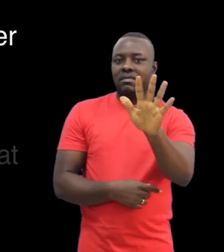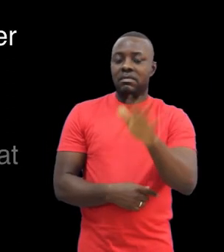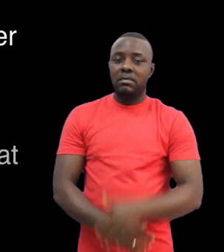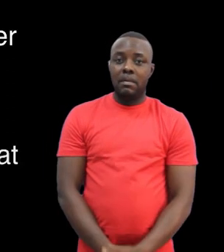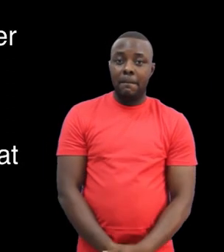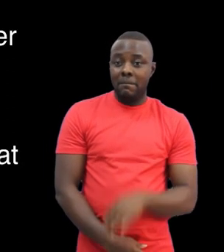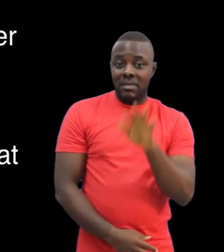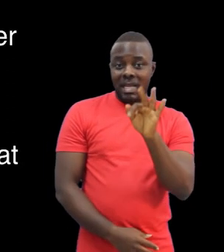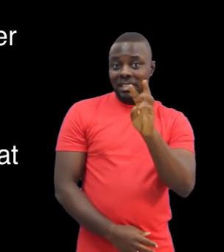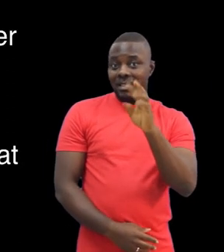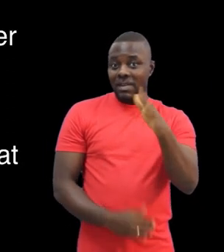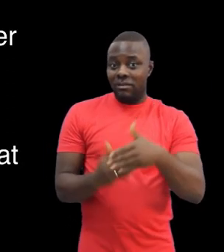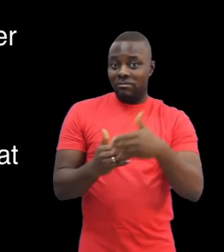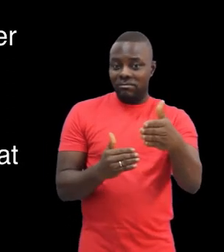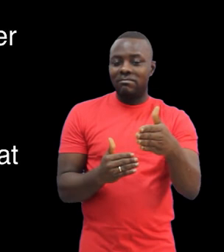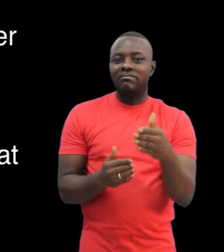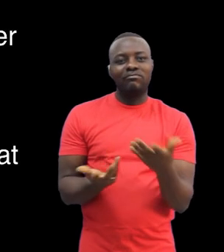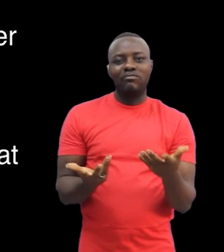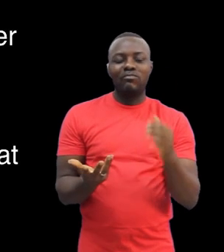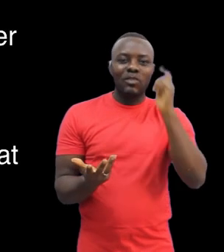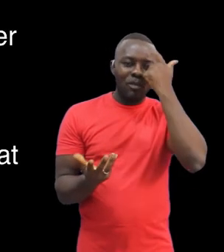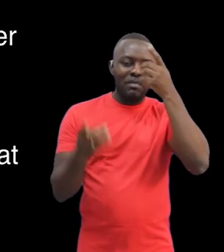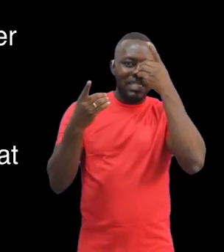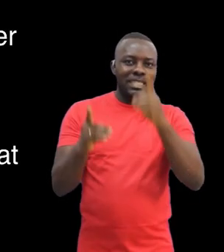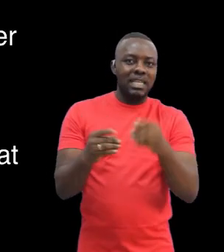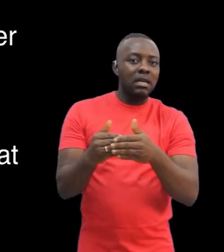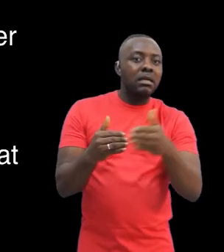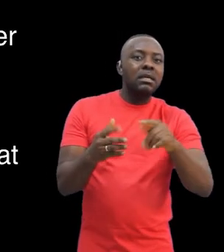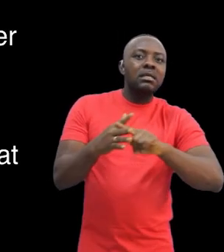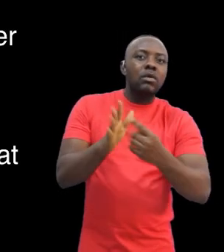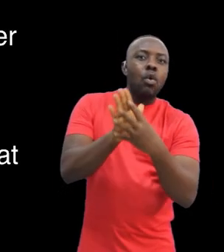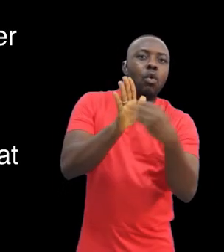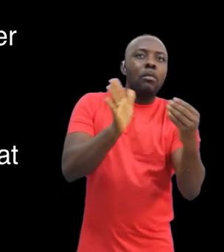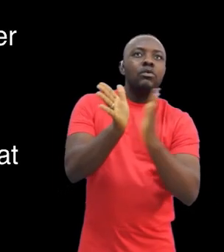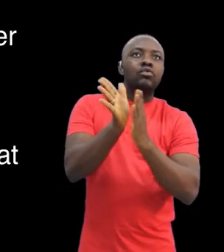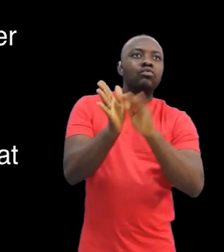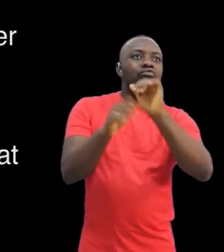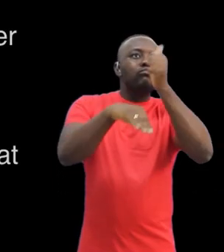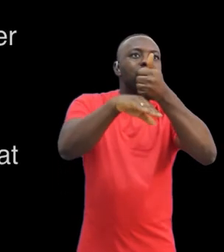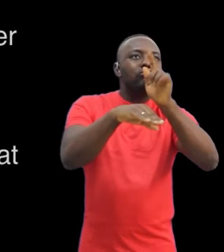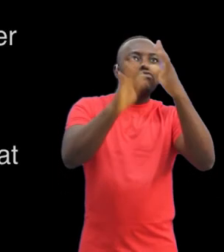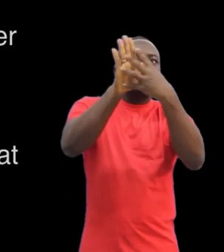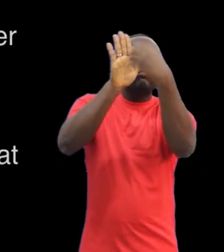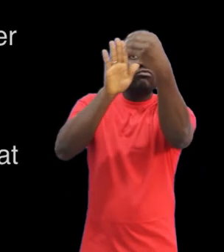School for the Deaf formed a sign language-embedded deaf education template, which the Government